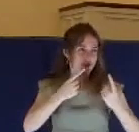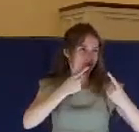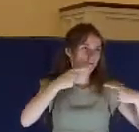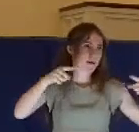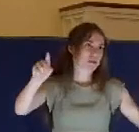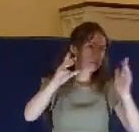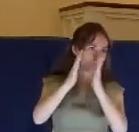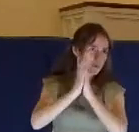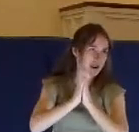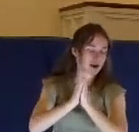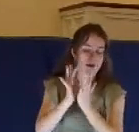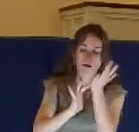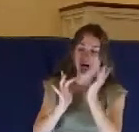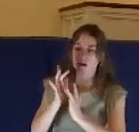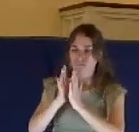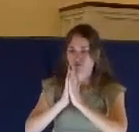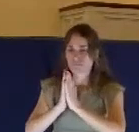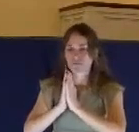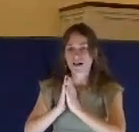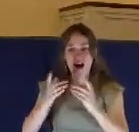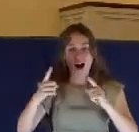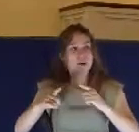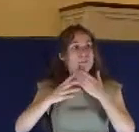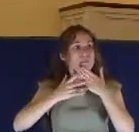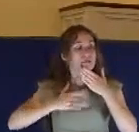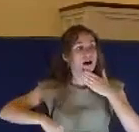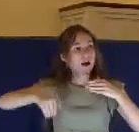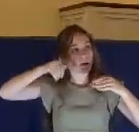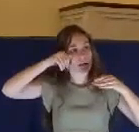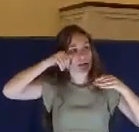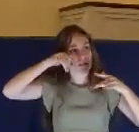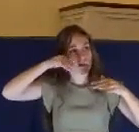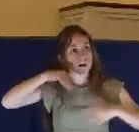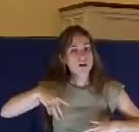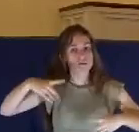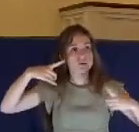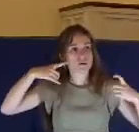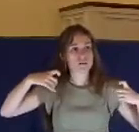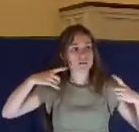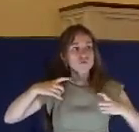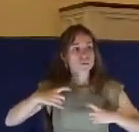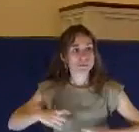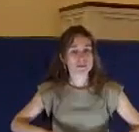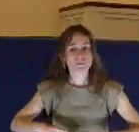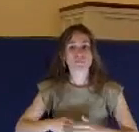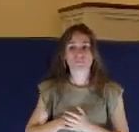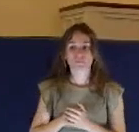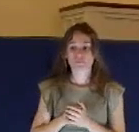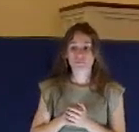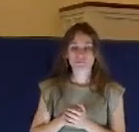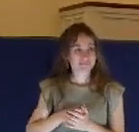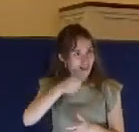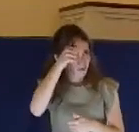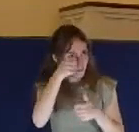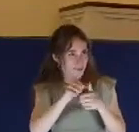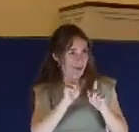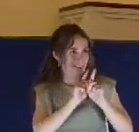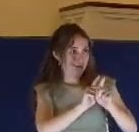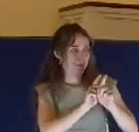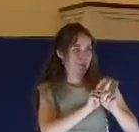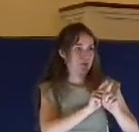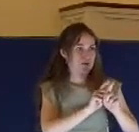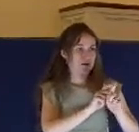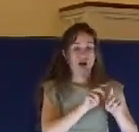drops of blood. The other disciples were asleep. You remember, we saw that last time in Mark chapter 14.